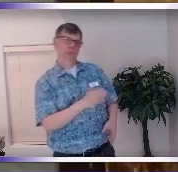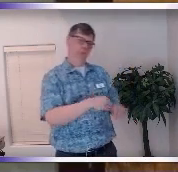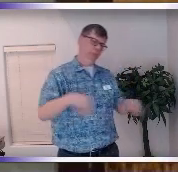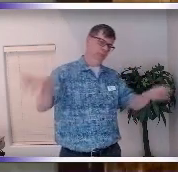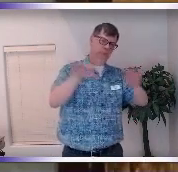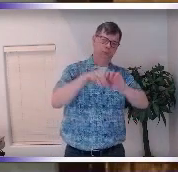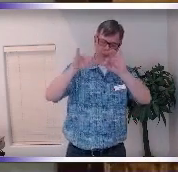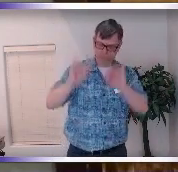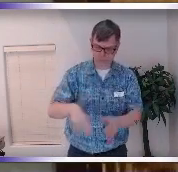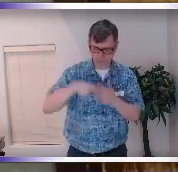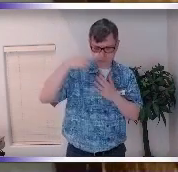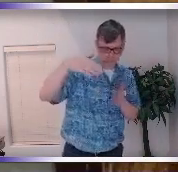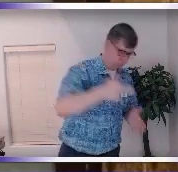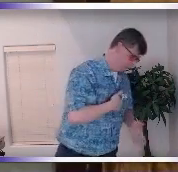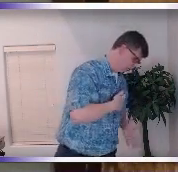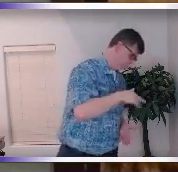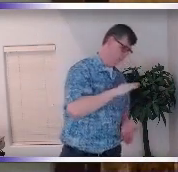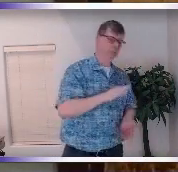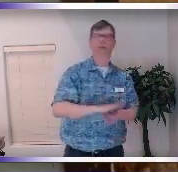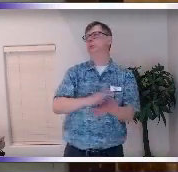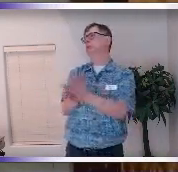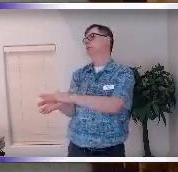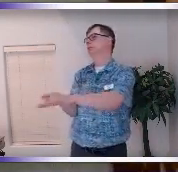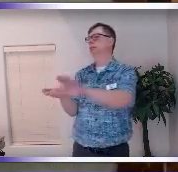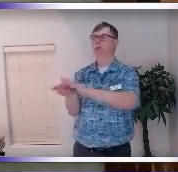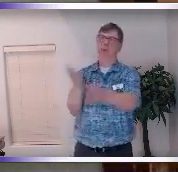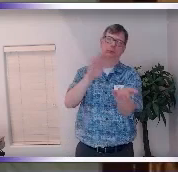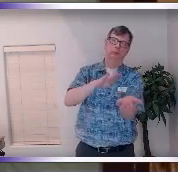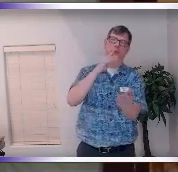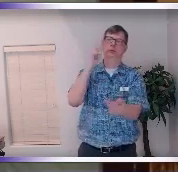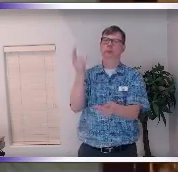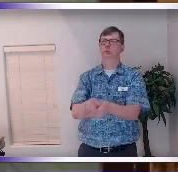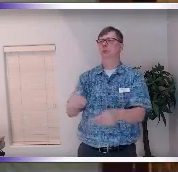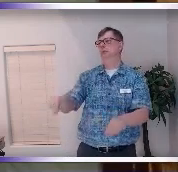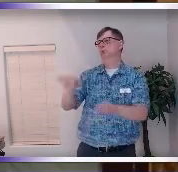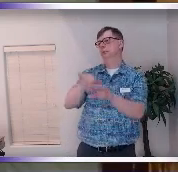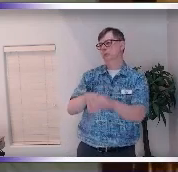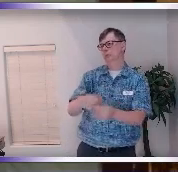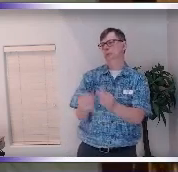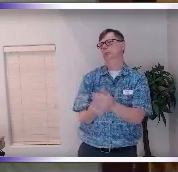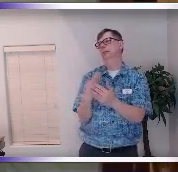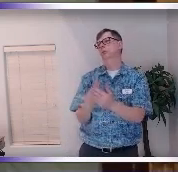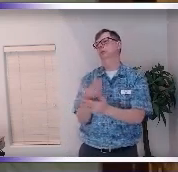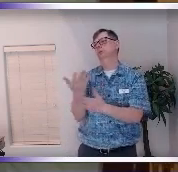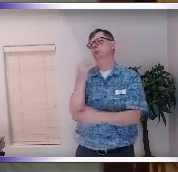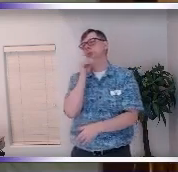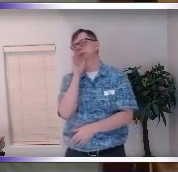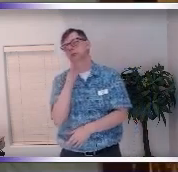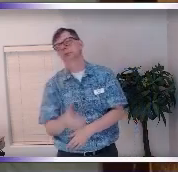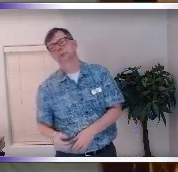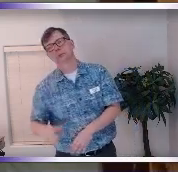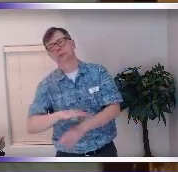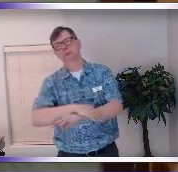simple actions of cooking gardening spending time with loved ones even mothers um you begin to